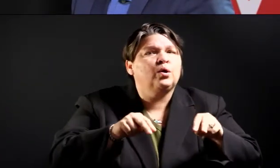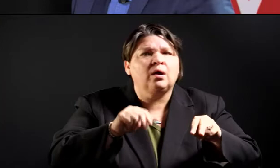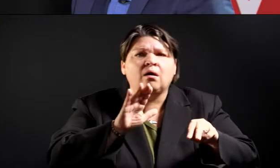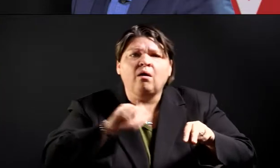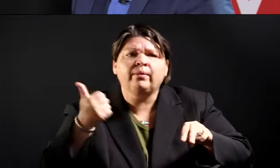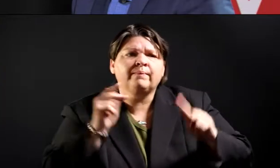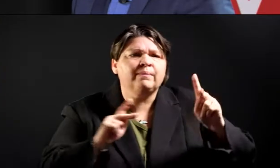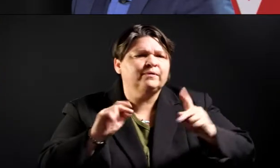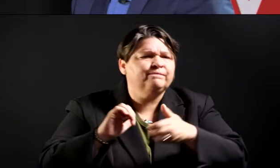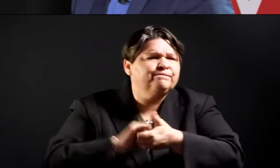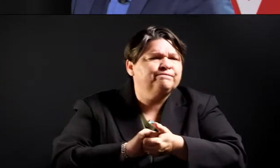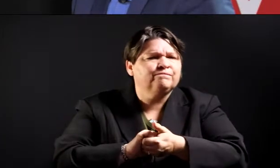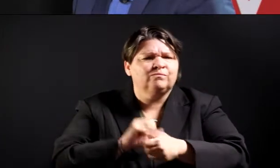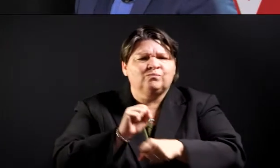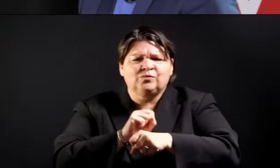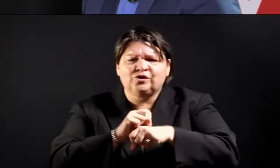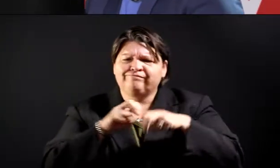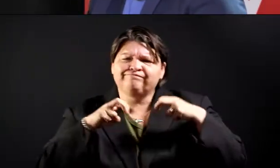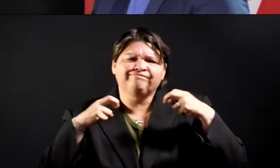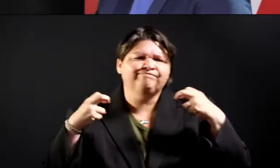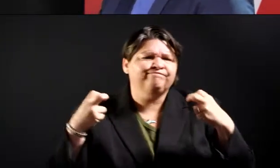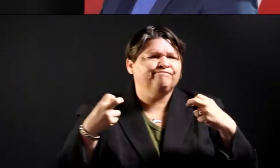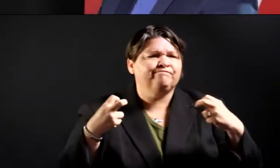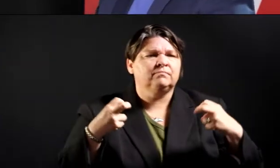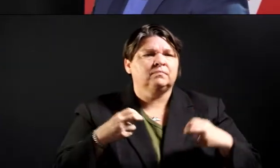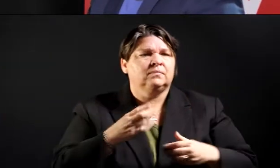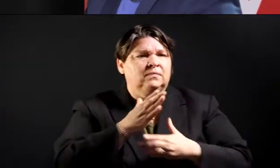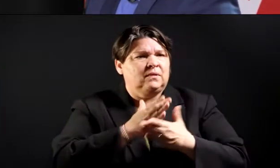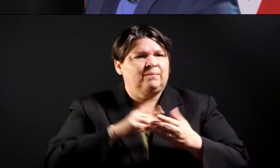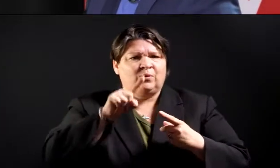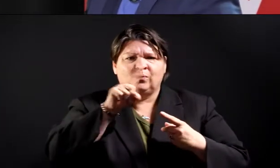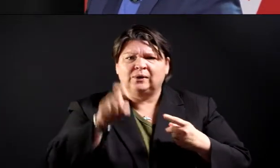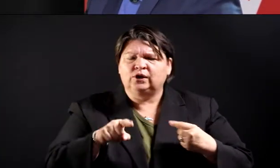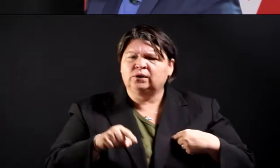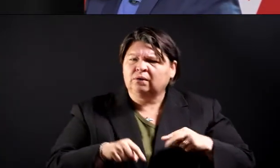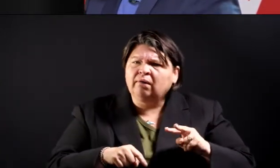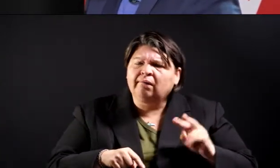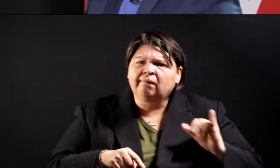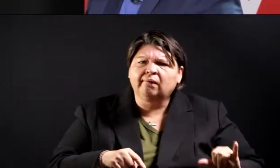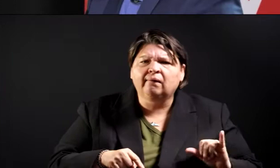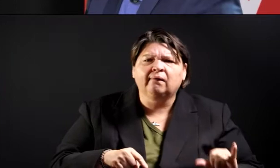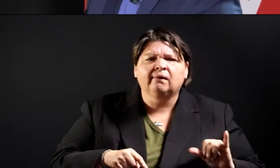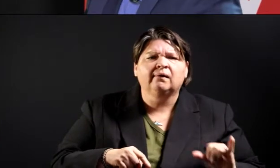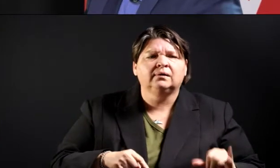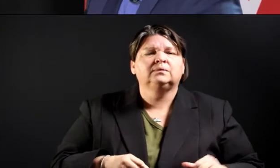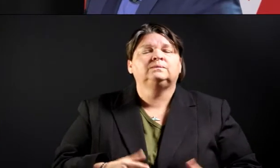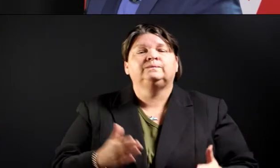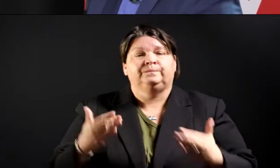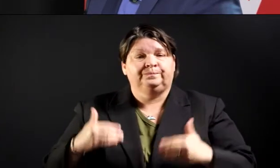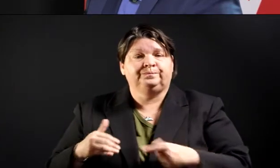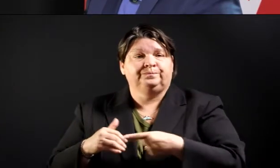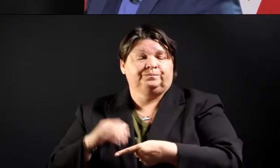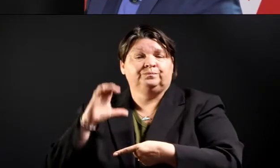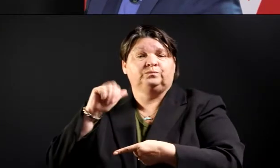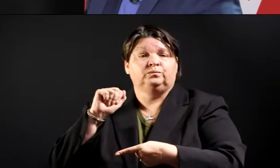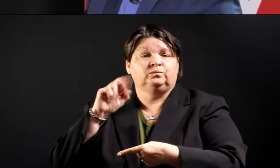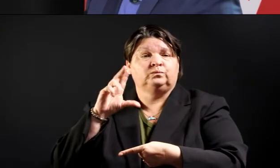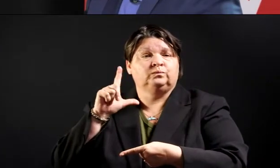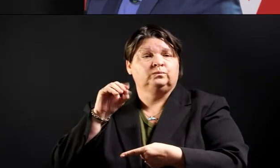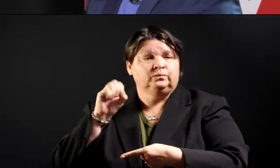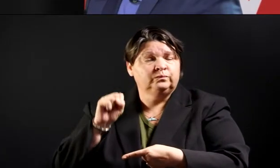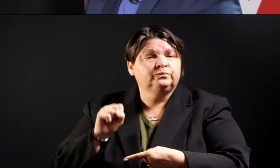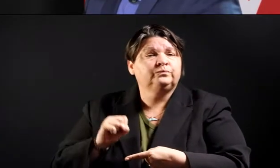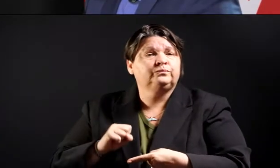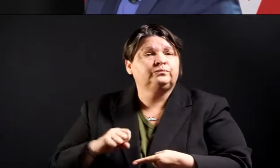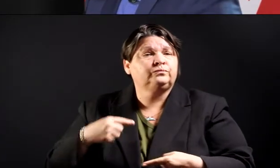some questions that you weren't expecting. So, Carlos, Fort Worth ISD is one of our biggest partners. And as Kelly said, it's not normally